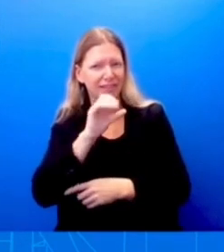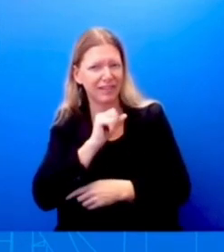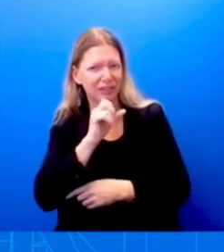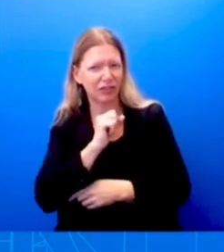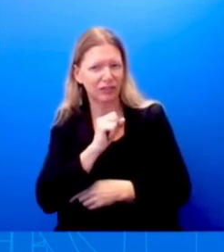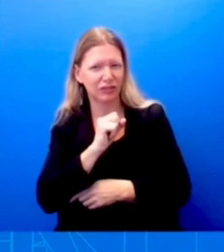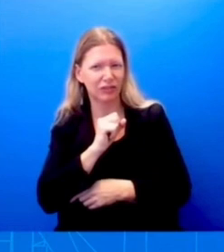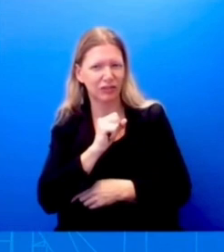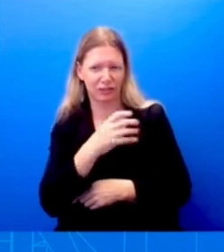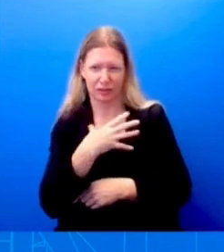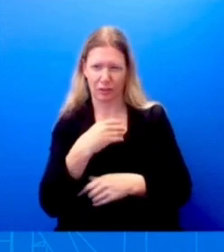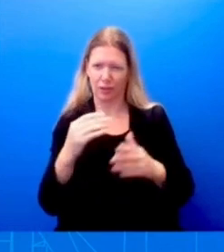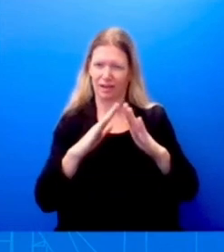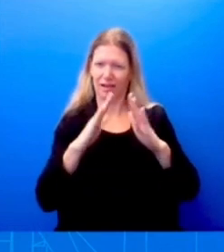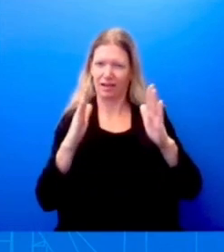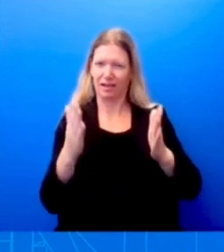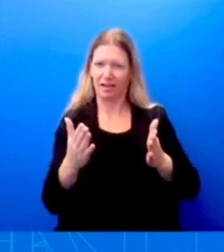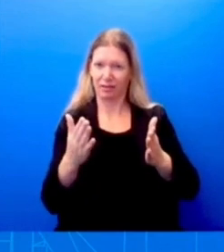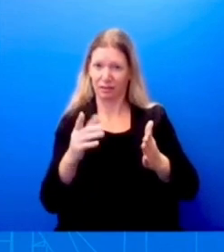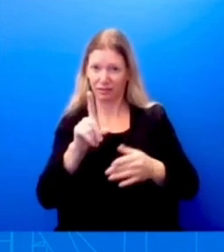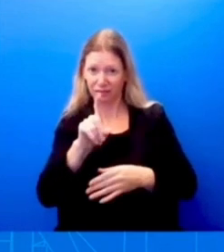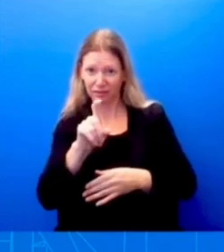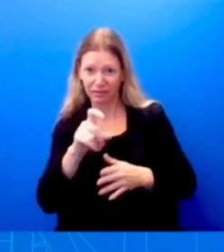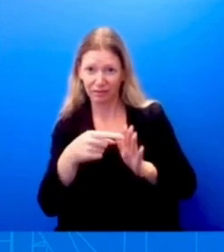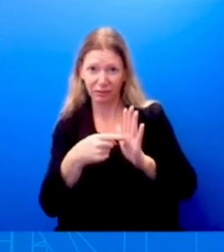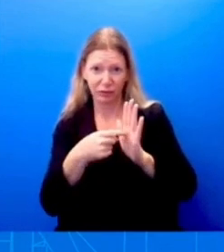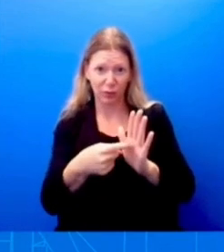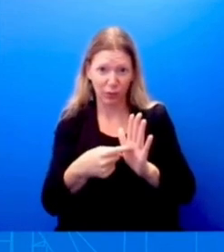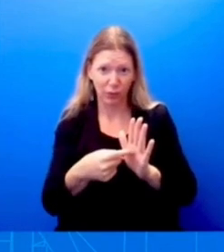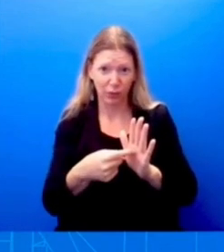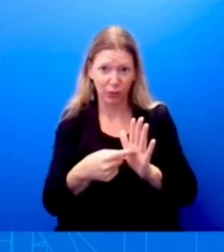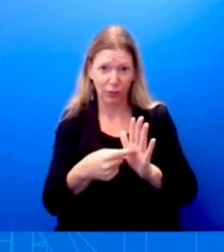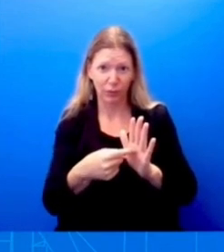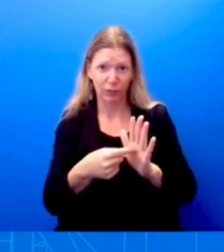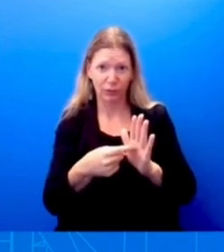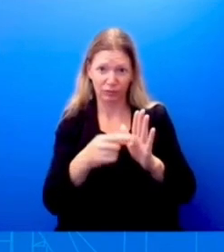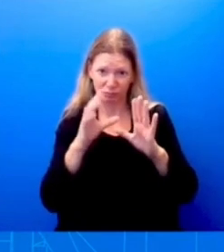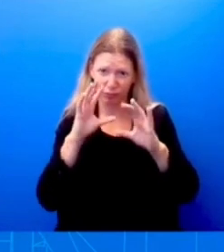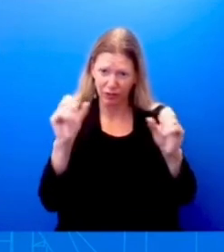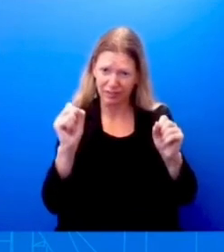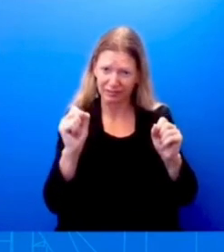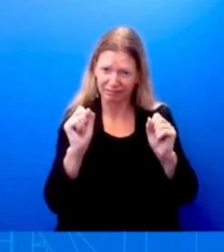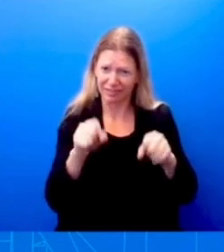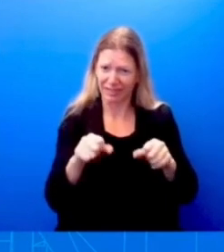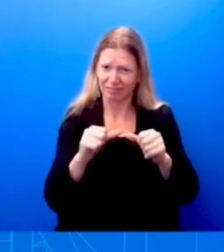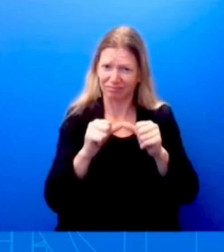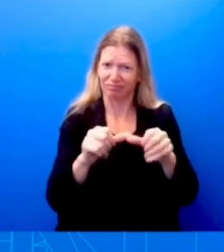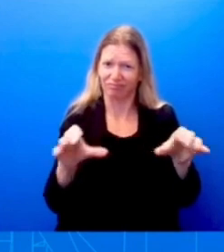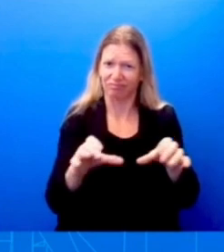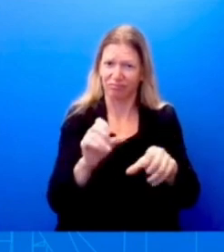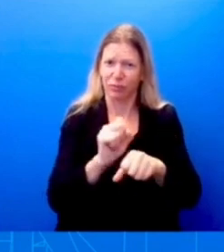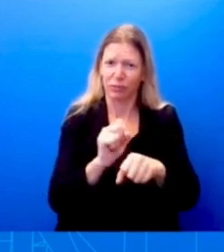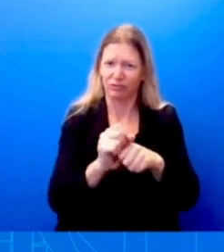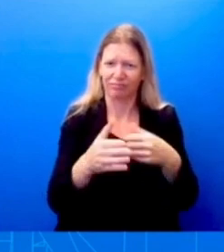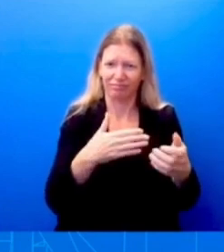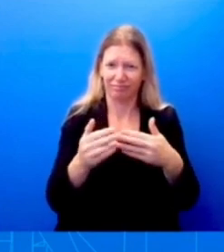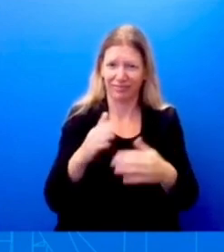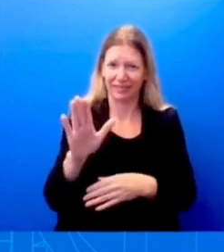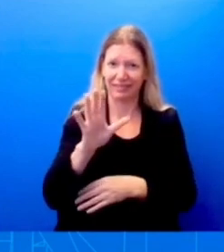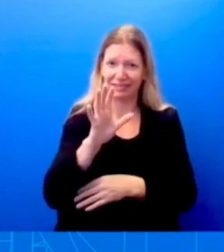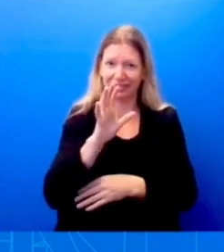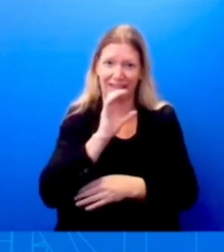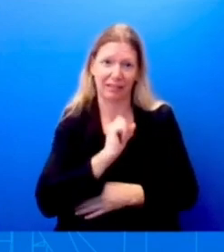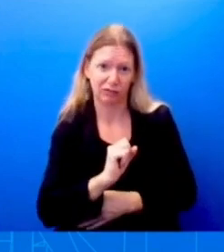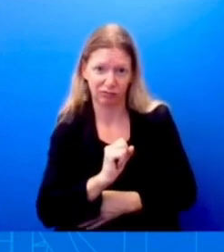can continue to, you know, do the job at his advanced age and kind of allay some of those concerns? I mean, look, look, I appreciate the question. I get it